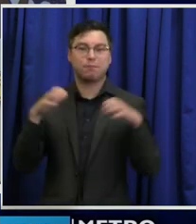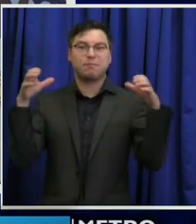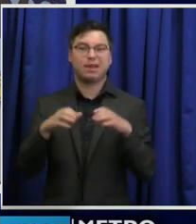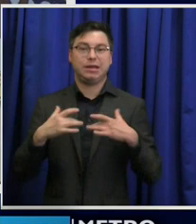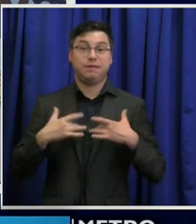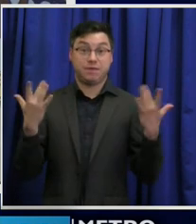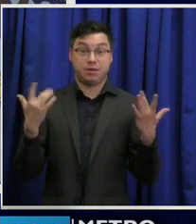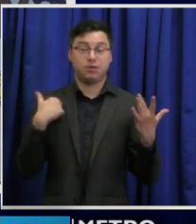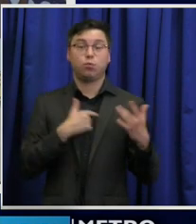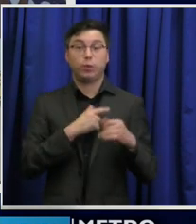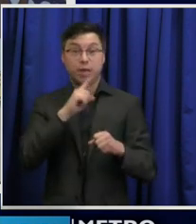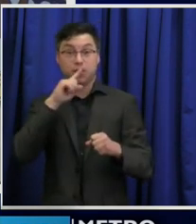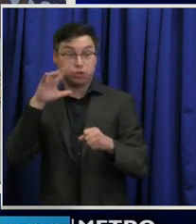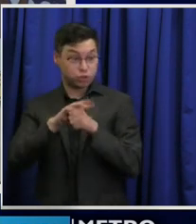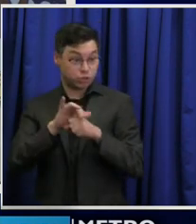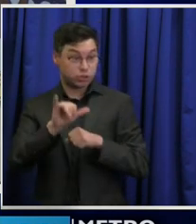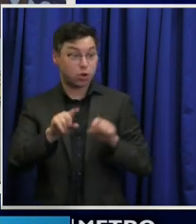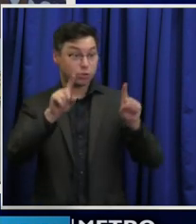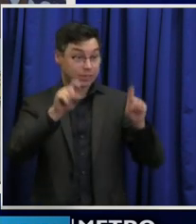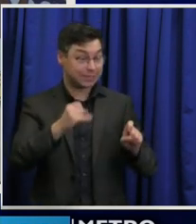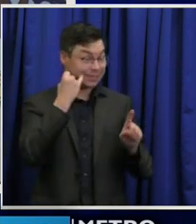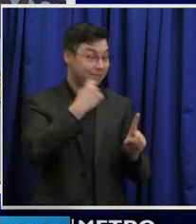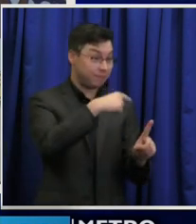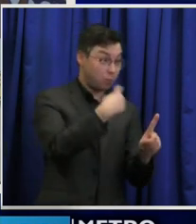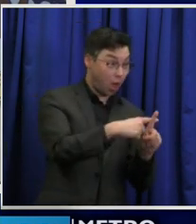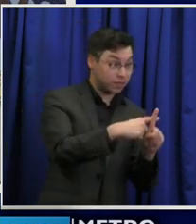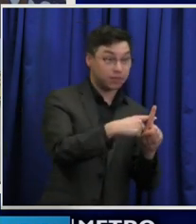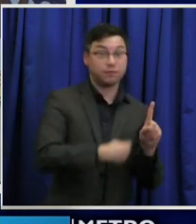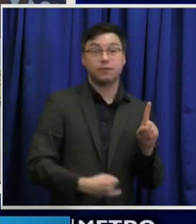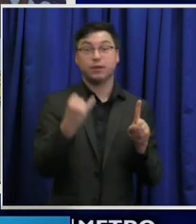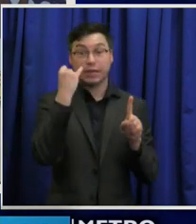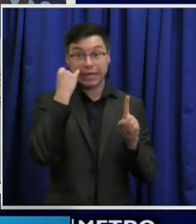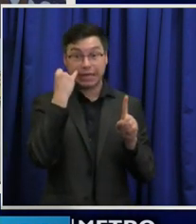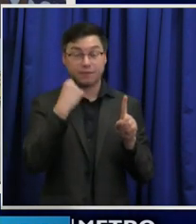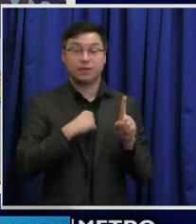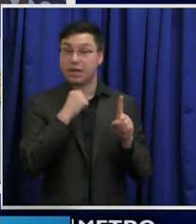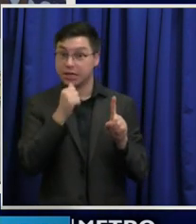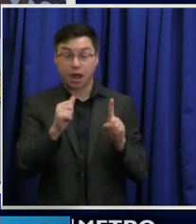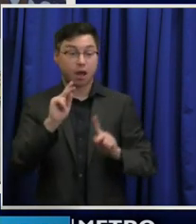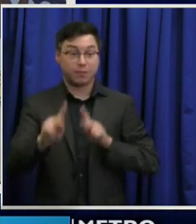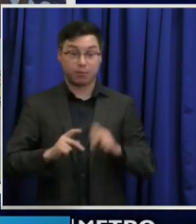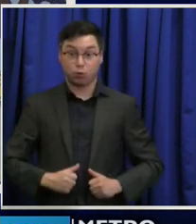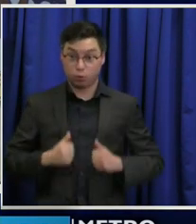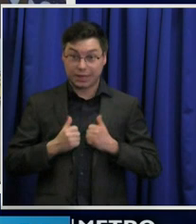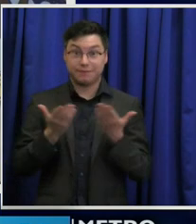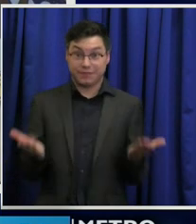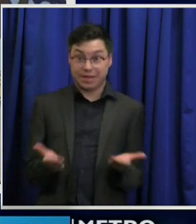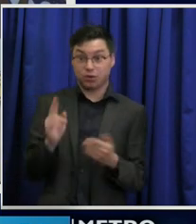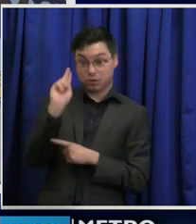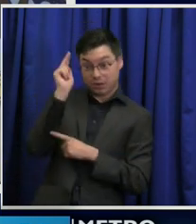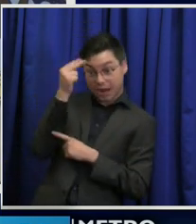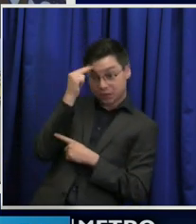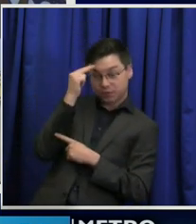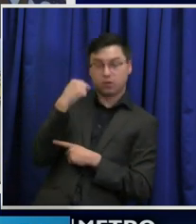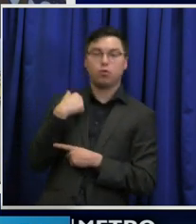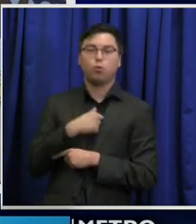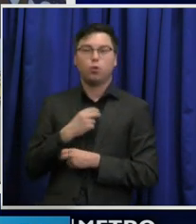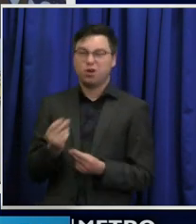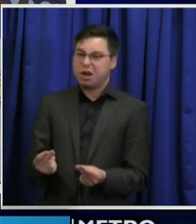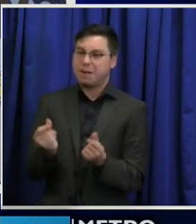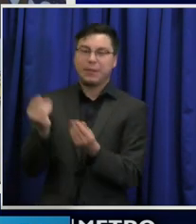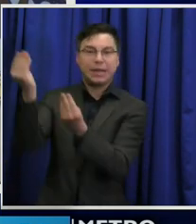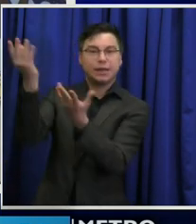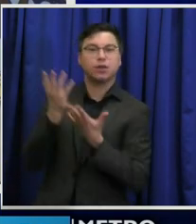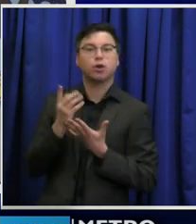We assured that those tests, if they were positive, even if they were not Davidson County residents, that we were immediately alerted to any